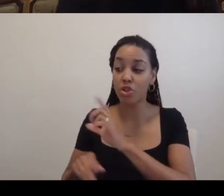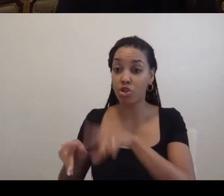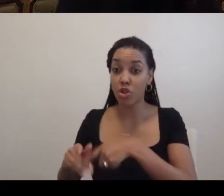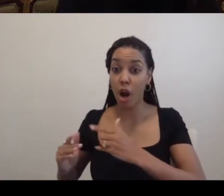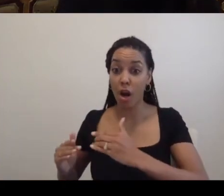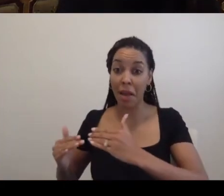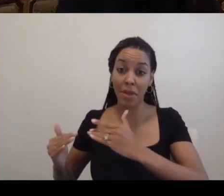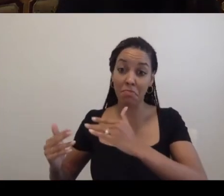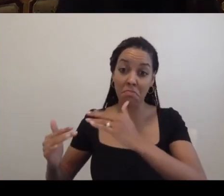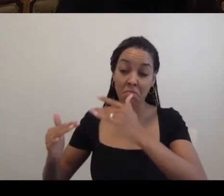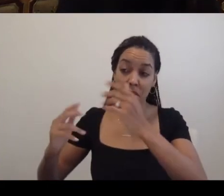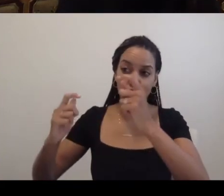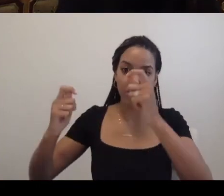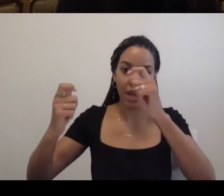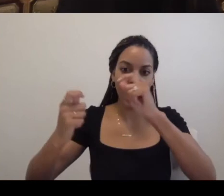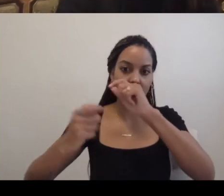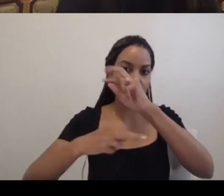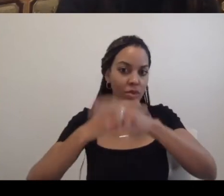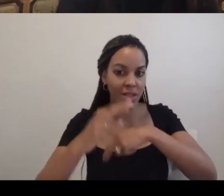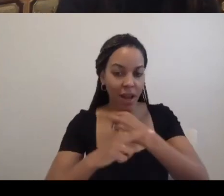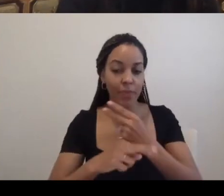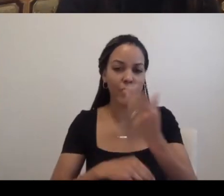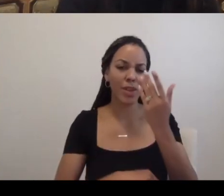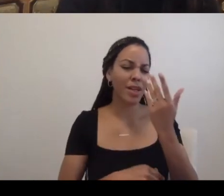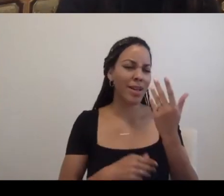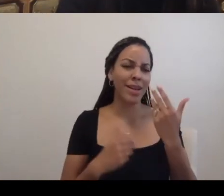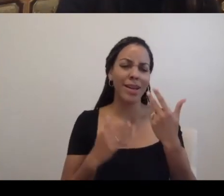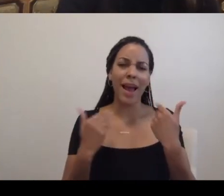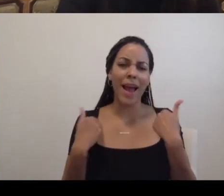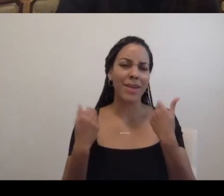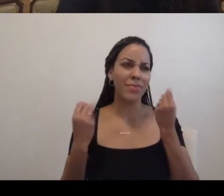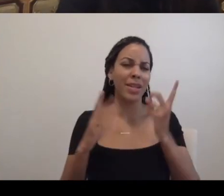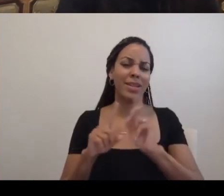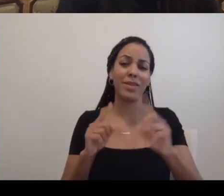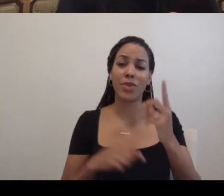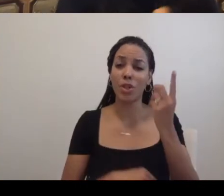uh, uh, uh, trees that had been turned into, um,